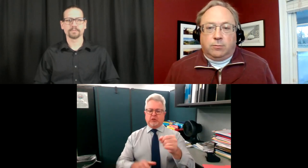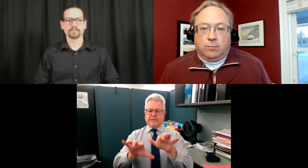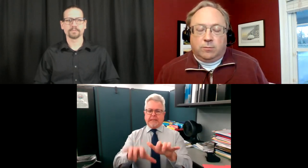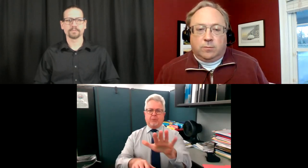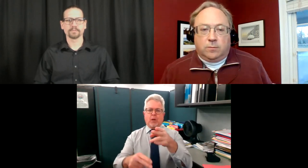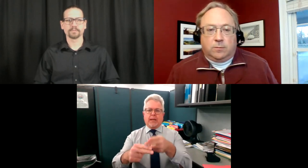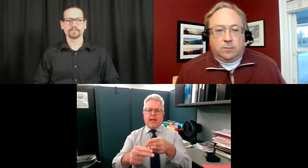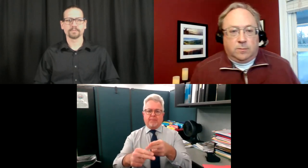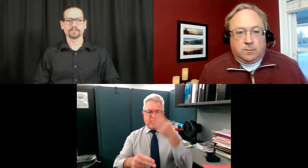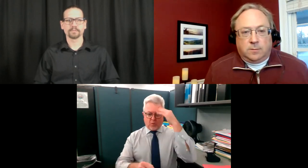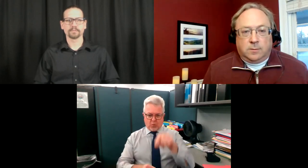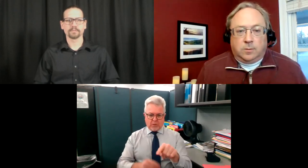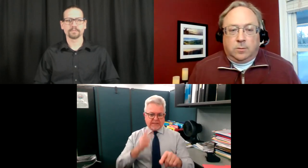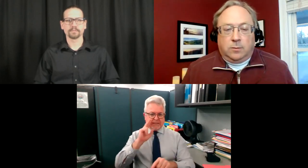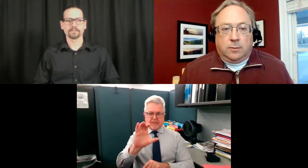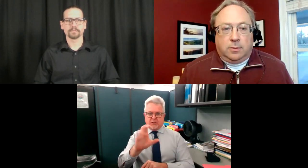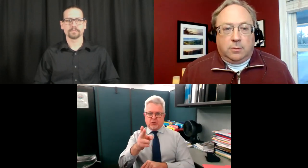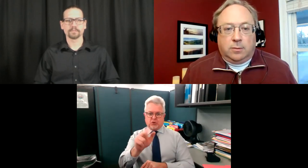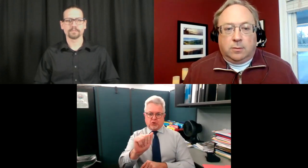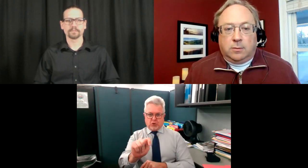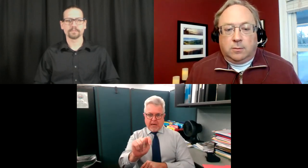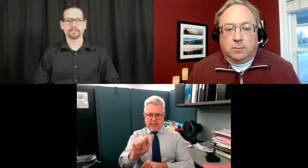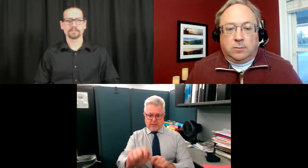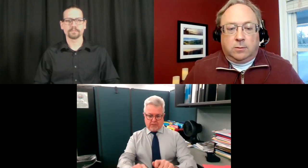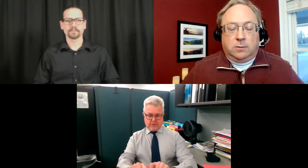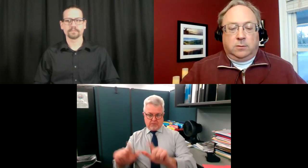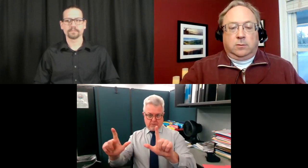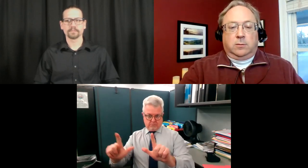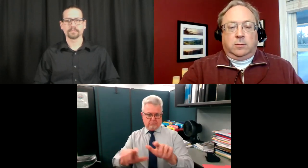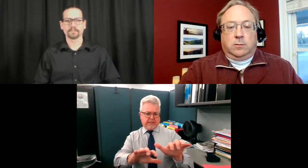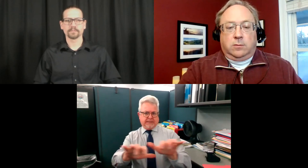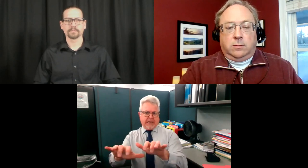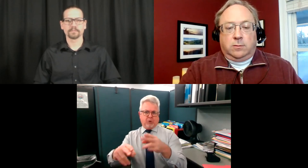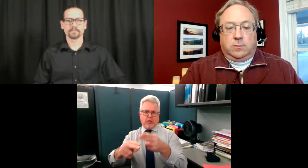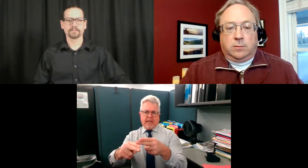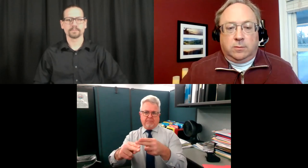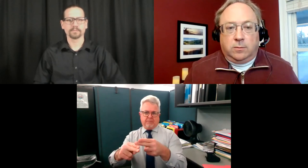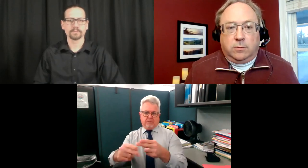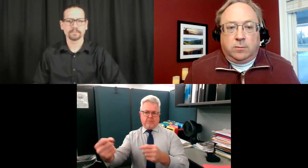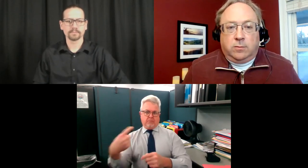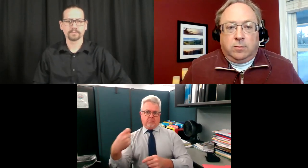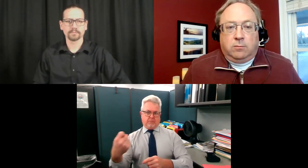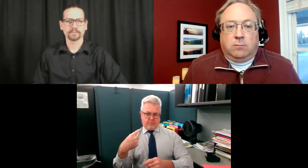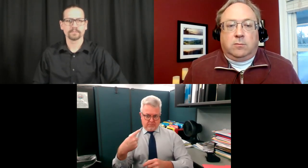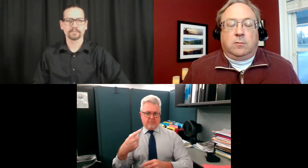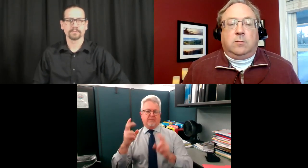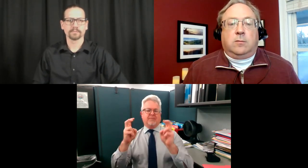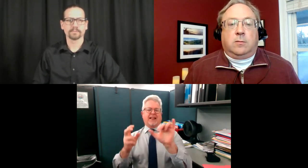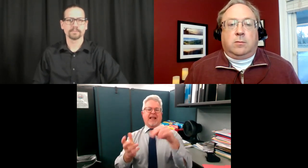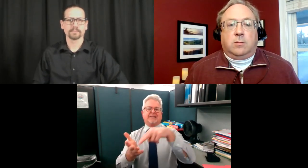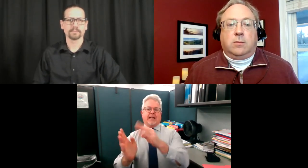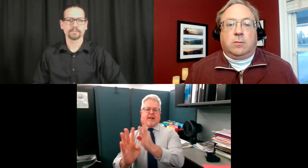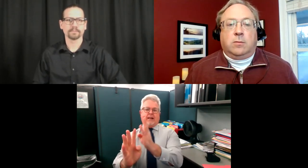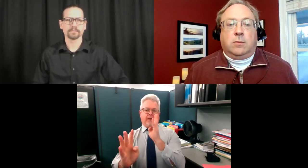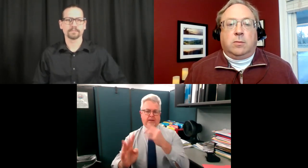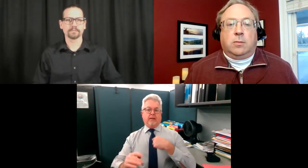suggestion is that if you have a question in the audience, please type your name in the chat box so that I know who you are. So please identify